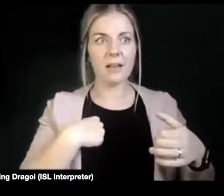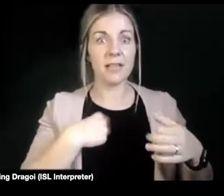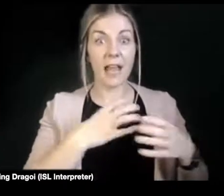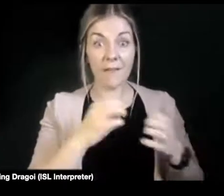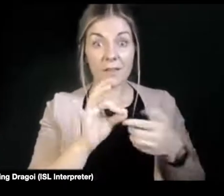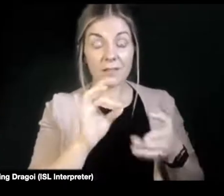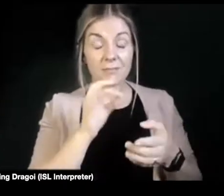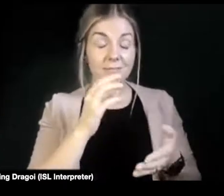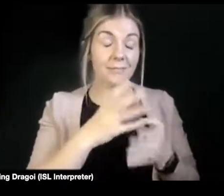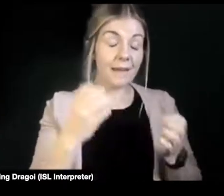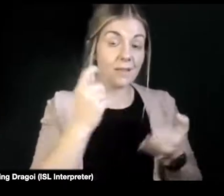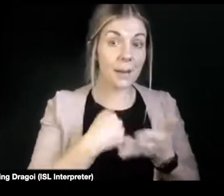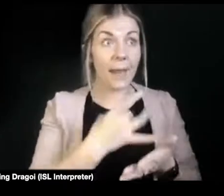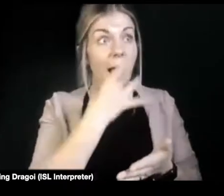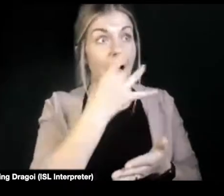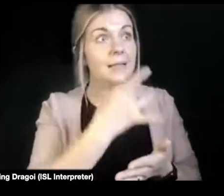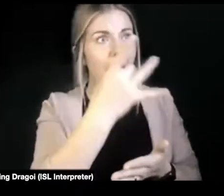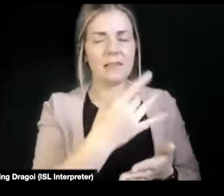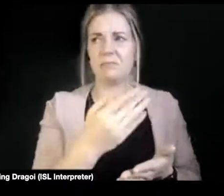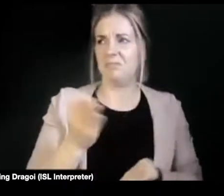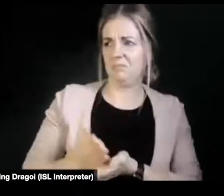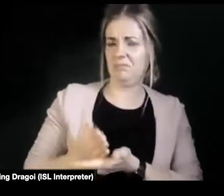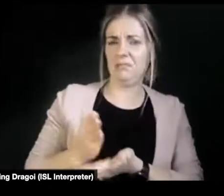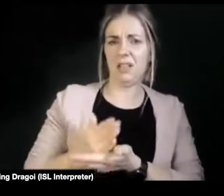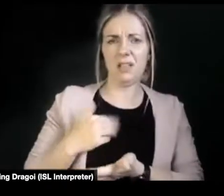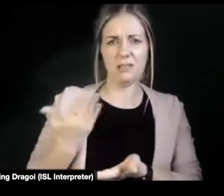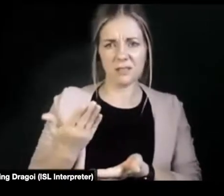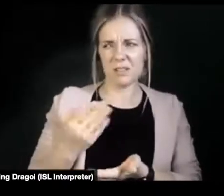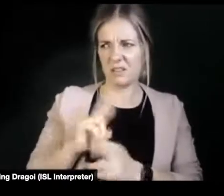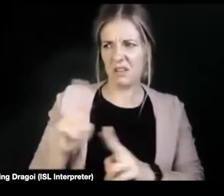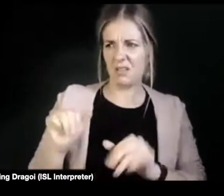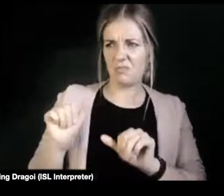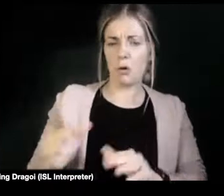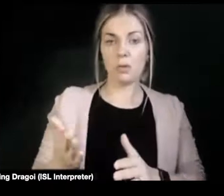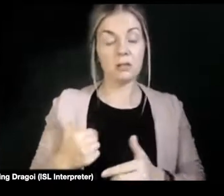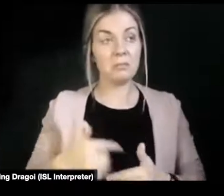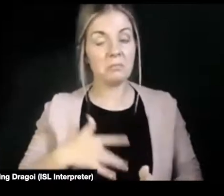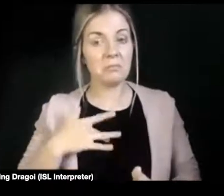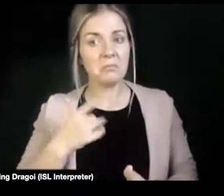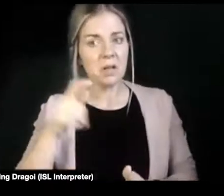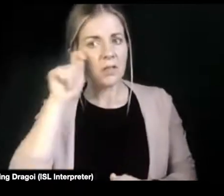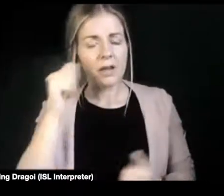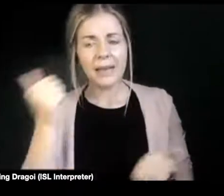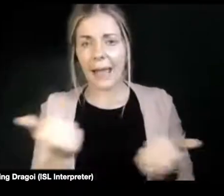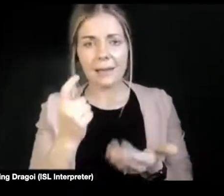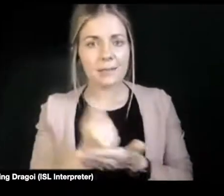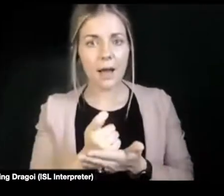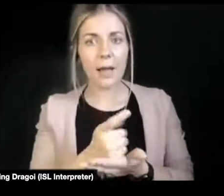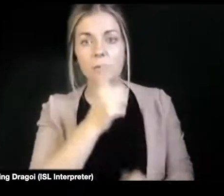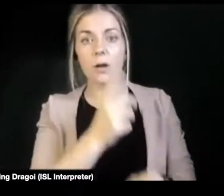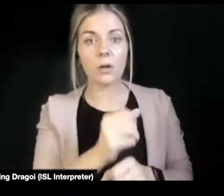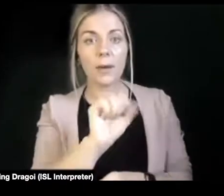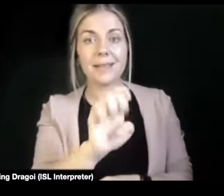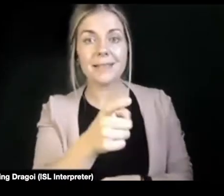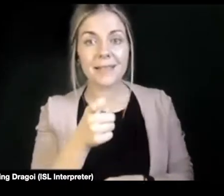being told it was inappropriate. And I realized that the only times with sexual needs or anything to do with sex or being spoken about is